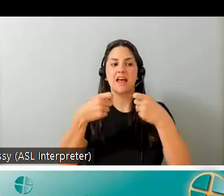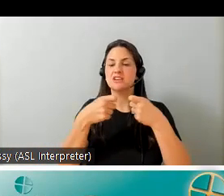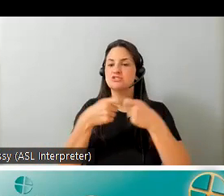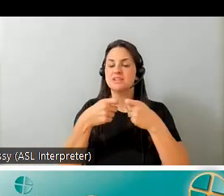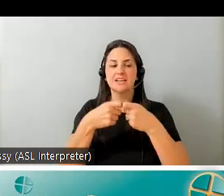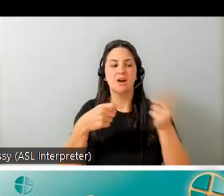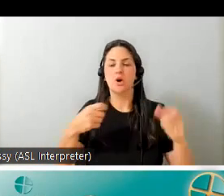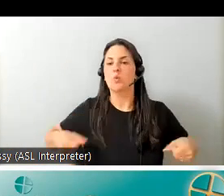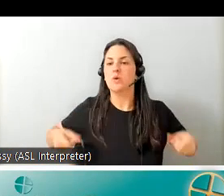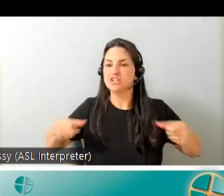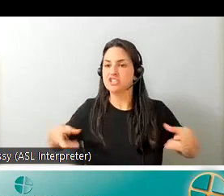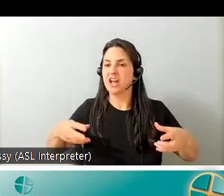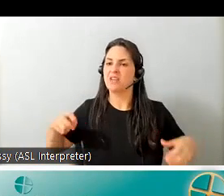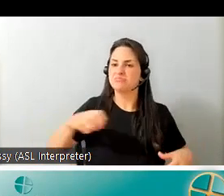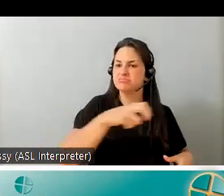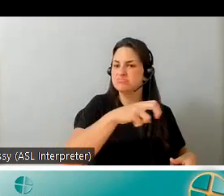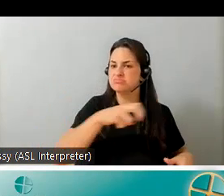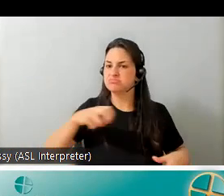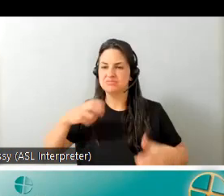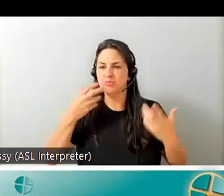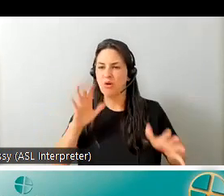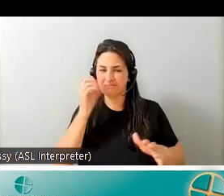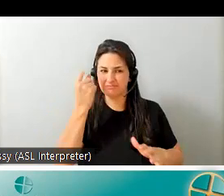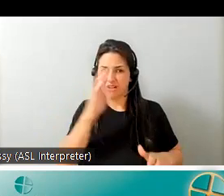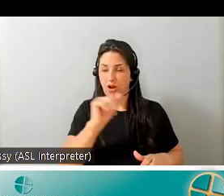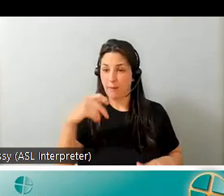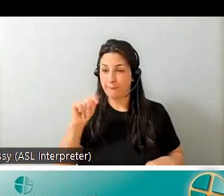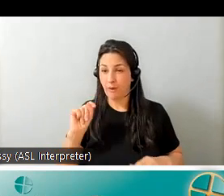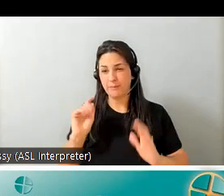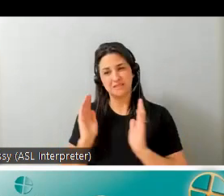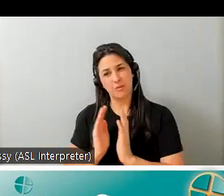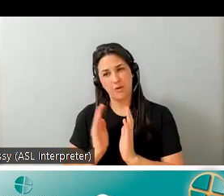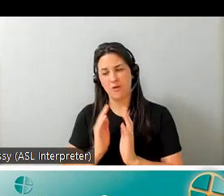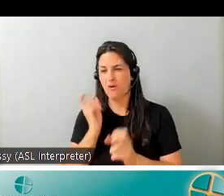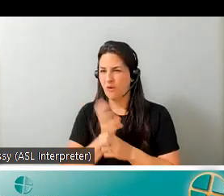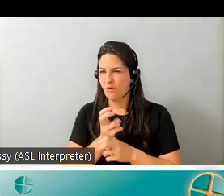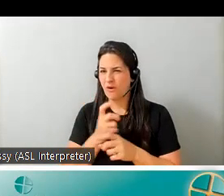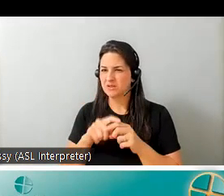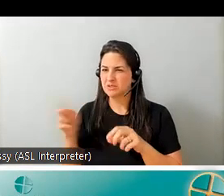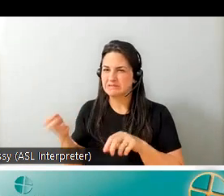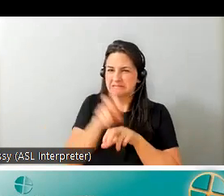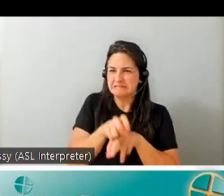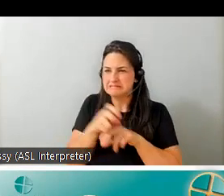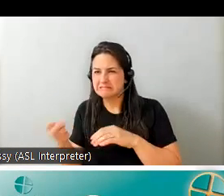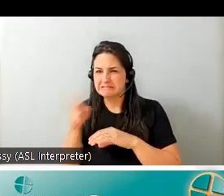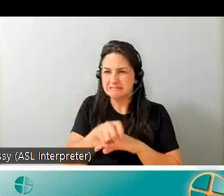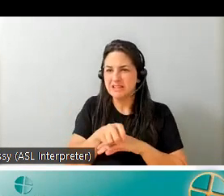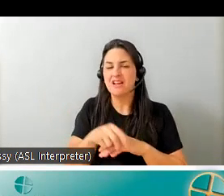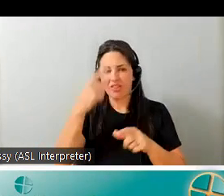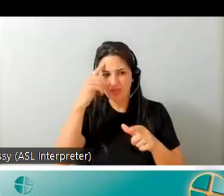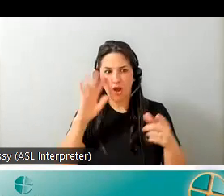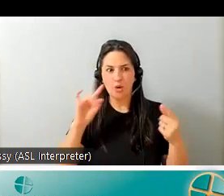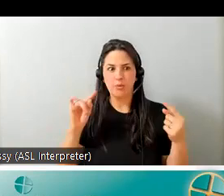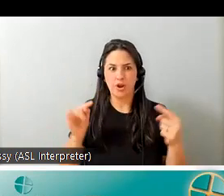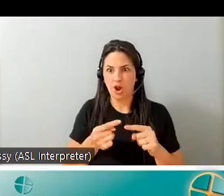washroom uh her apartment was small it was really hard to get in and out of the electric wheelchair and she was afraid that she was going to harm the